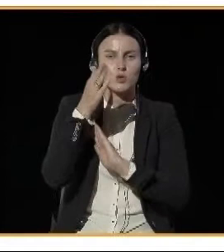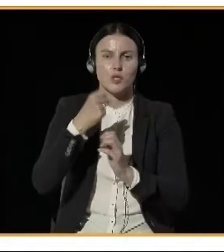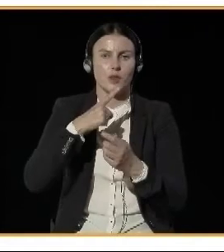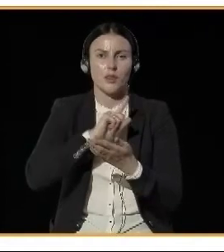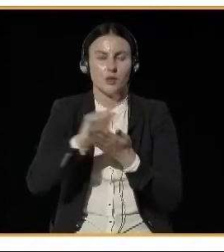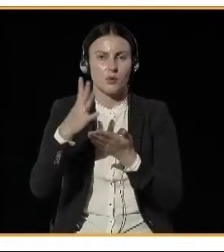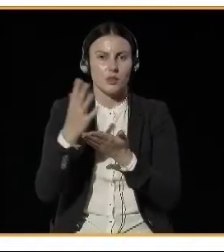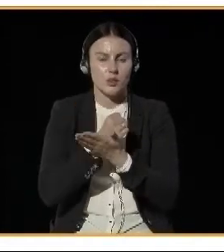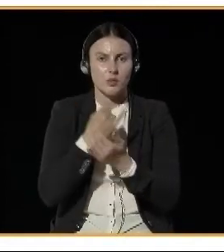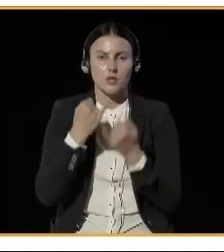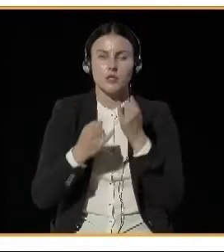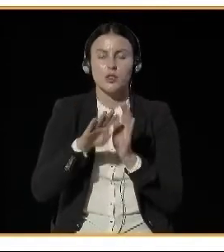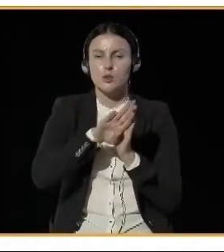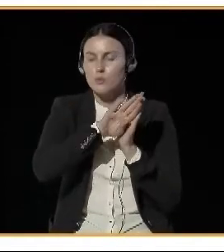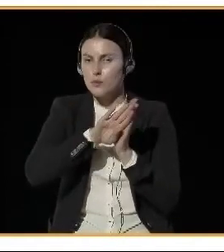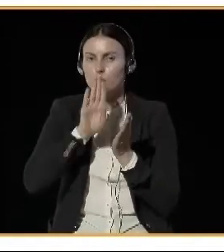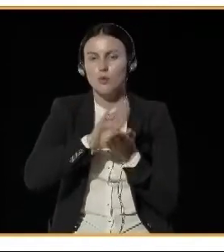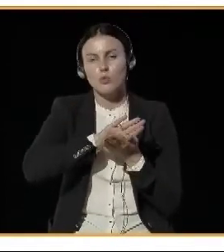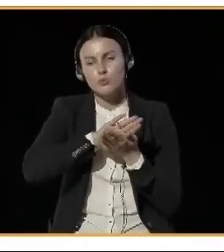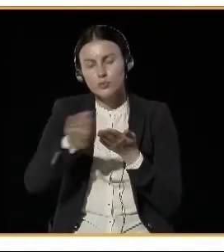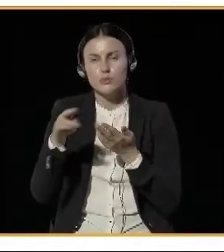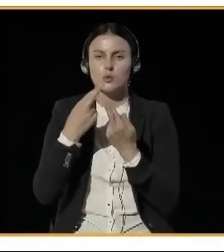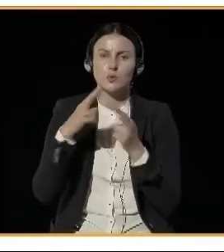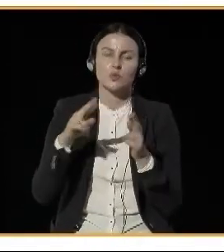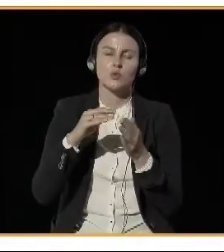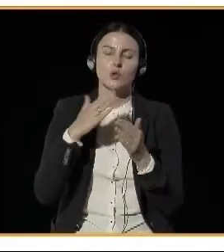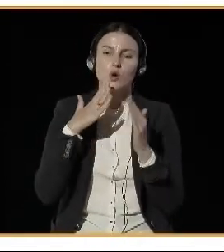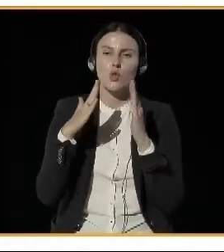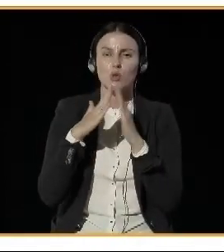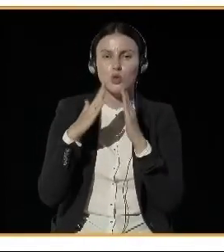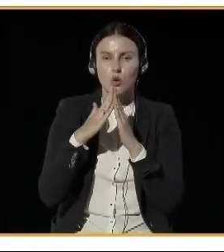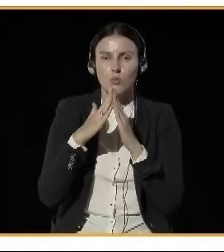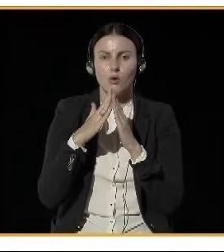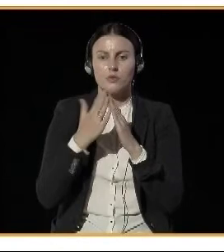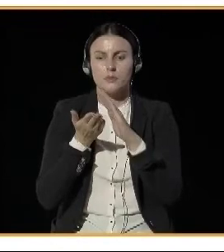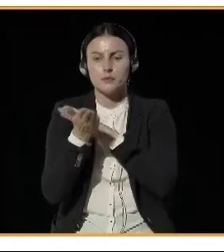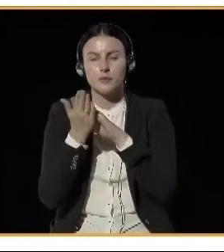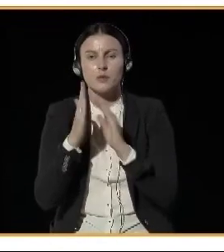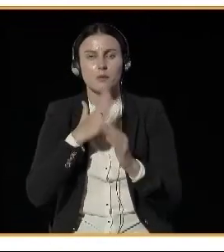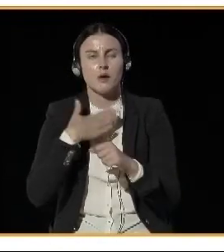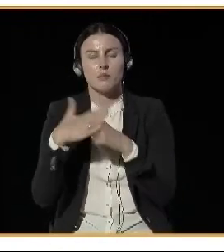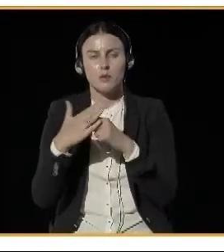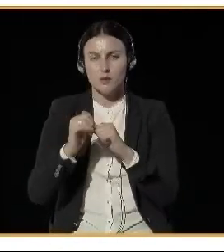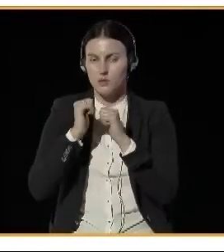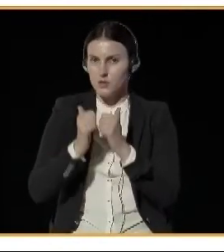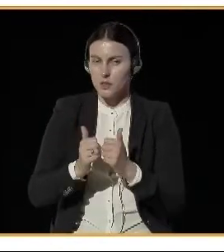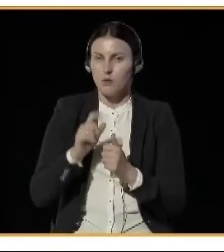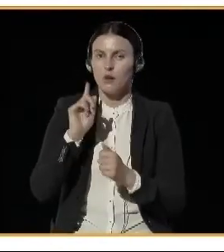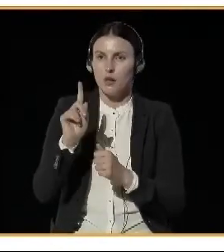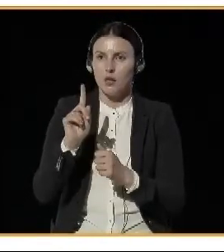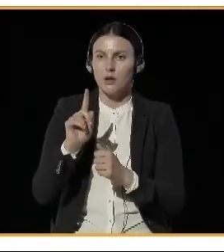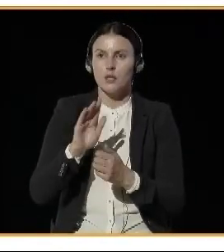and we don't thermomodernize the buildings, we can face the situation where